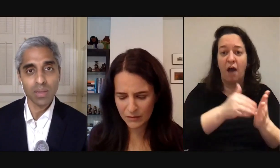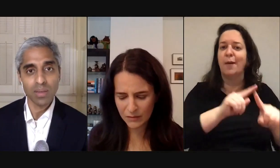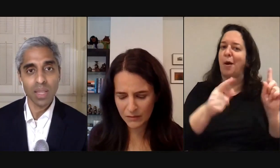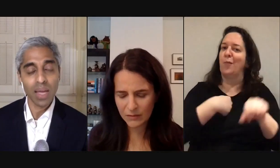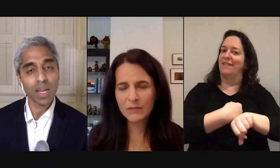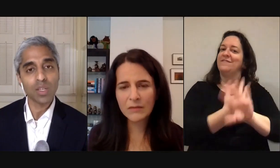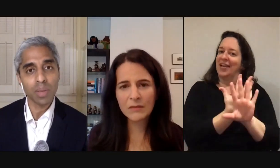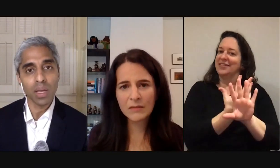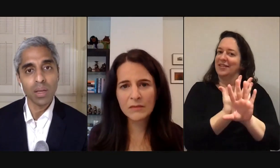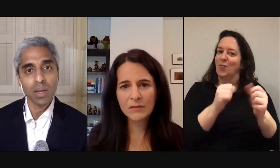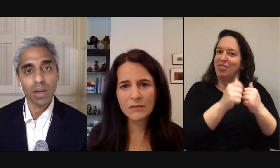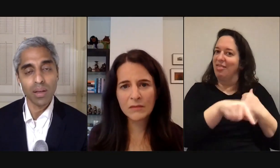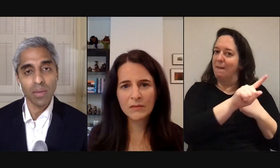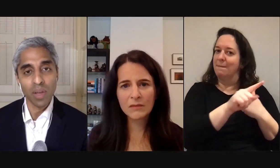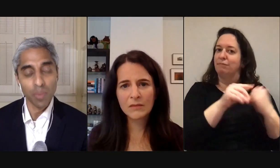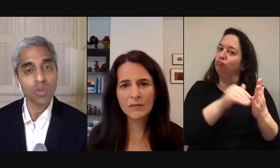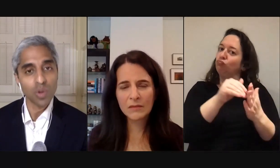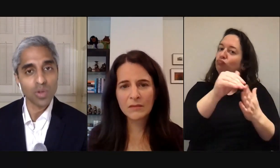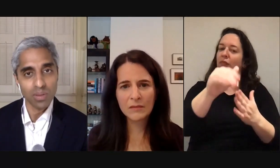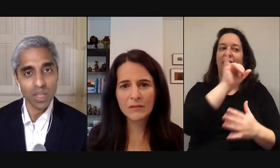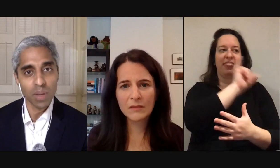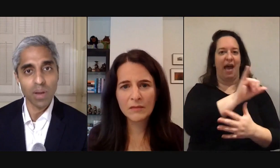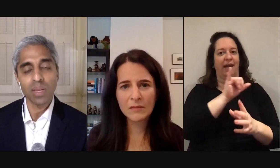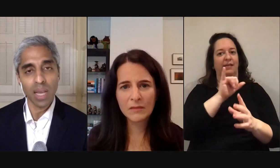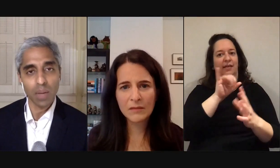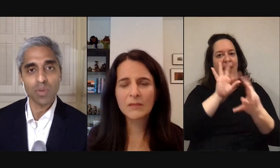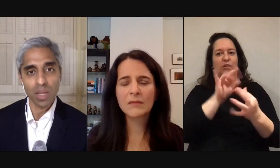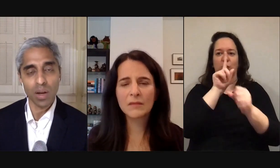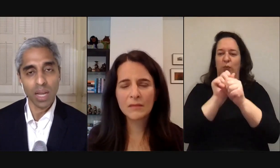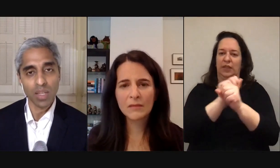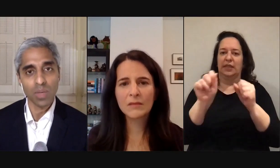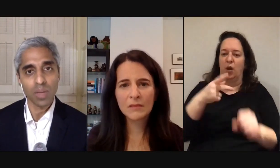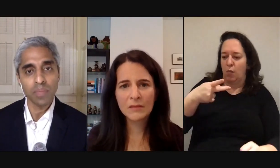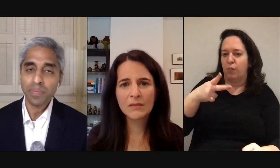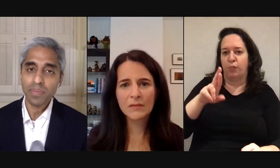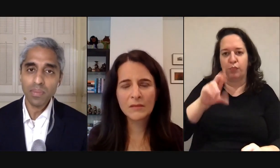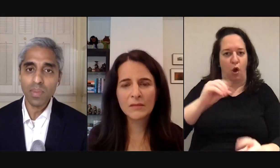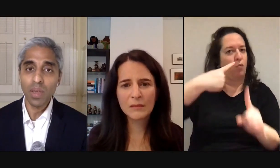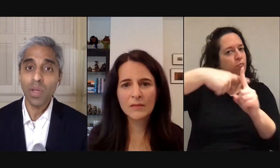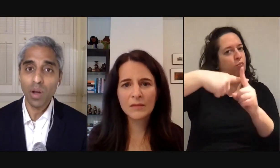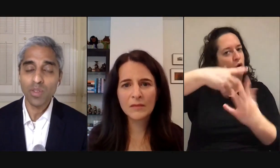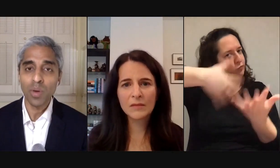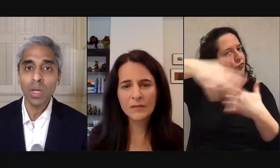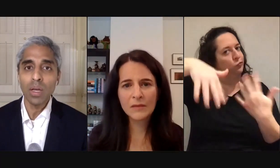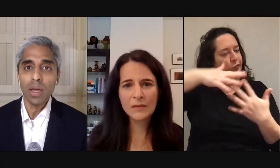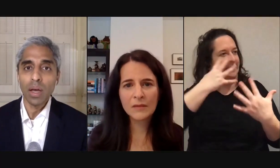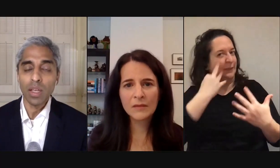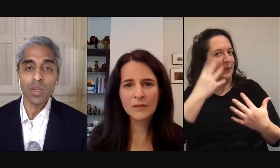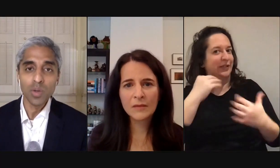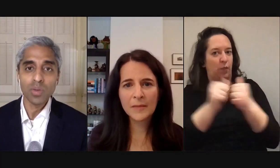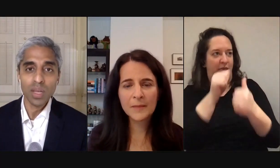regular basis then that can actually be a pro-social experience it can help strengthen our connection with them if we also